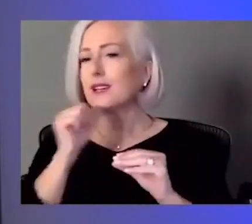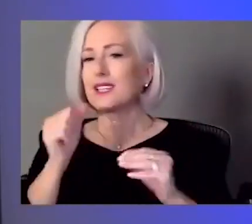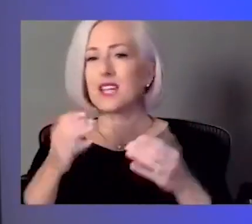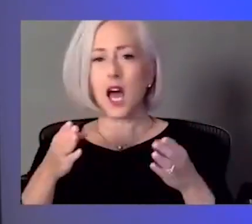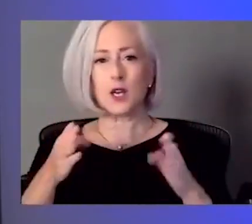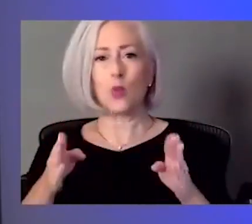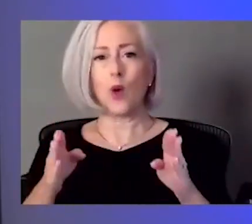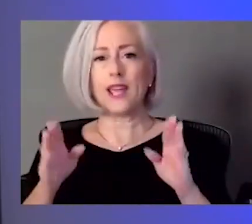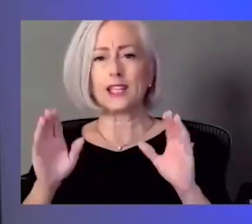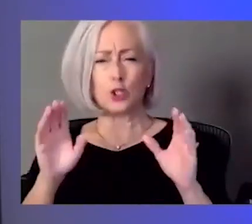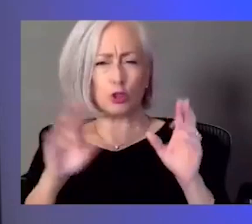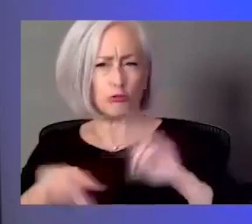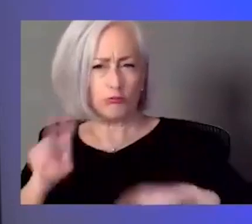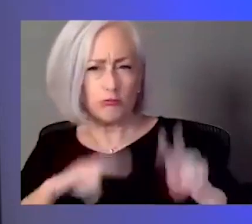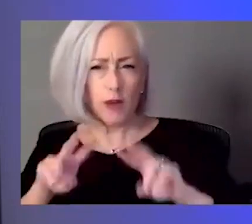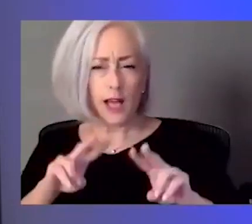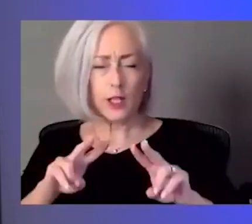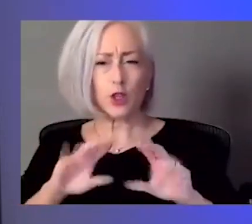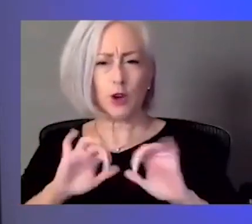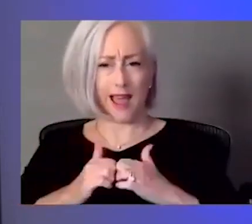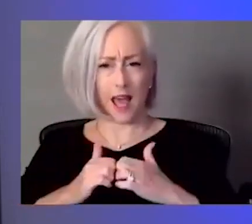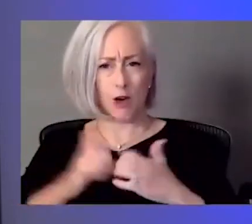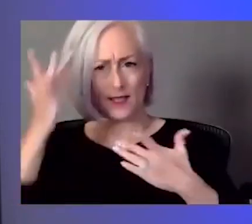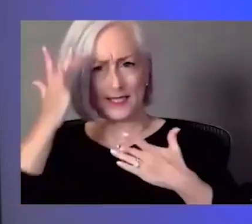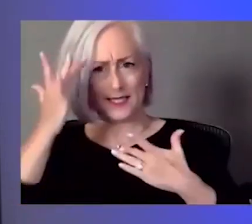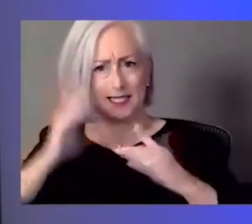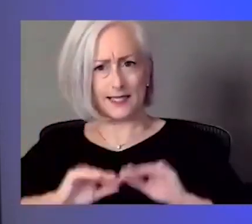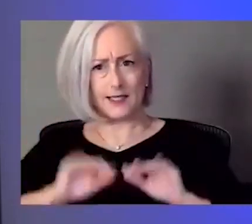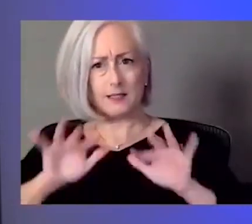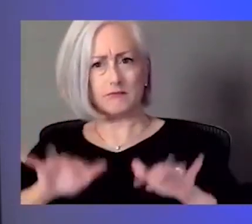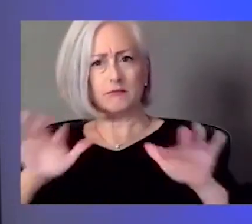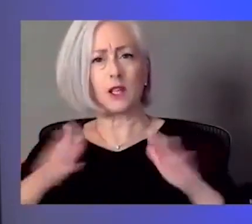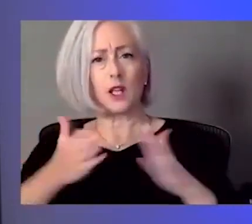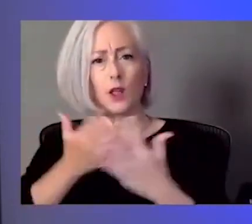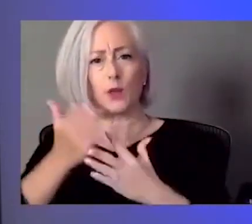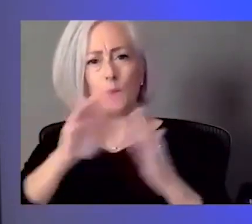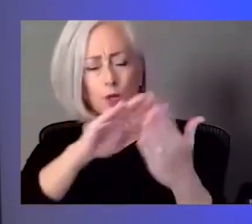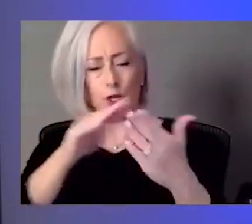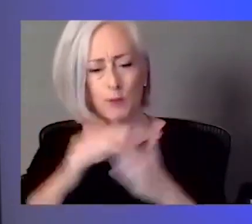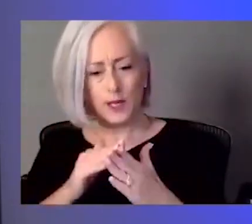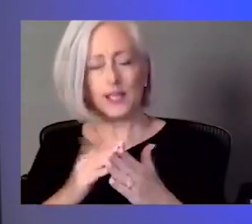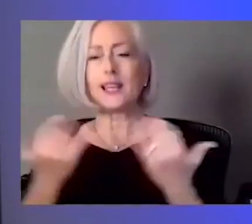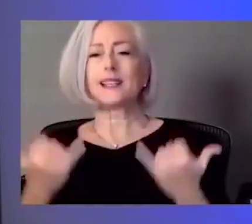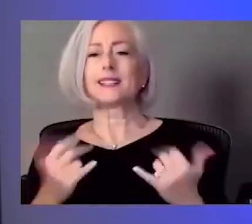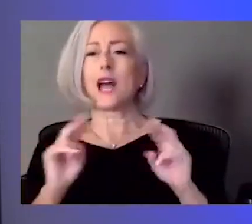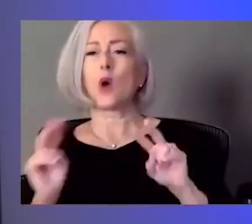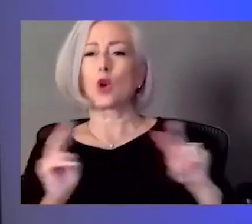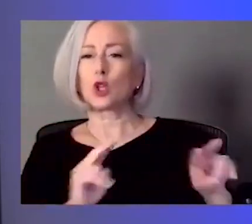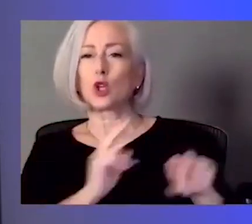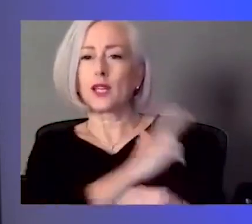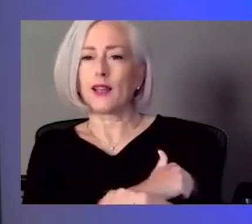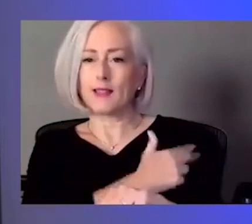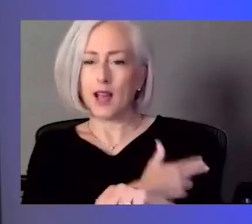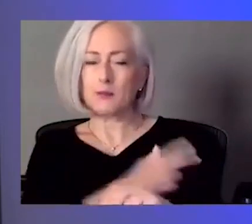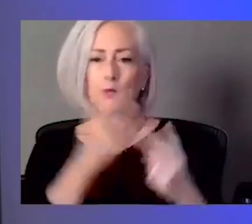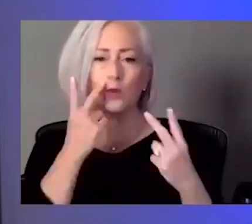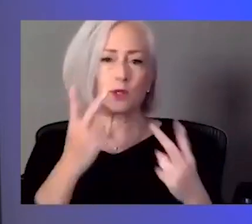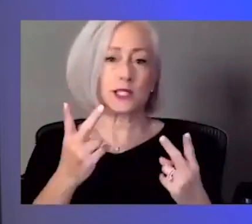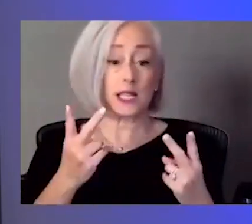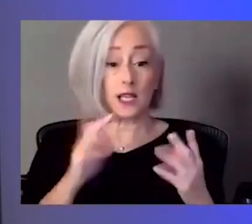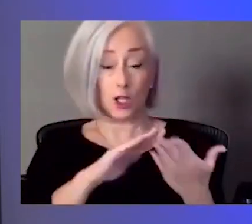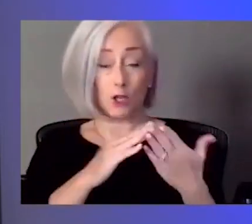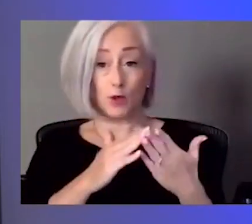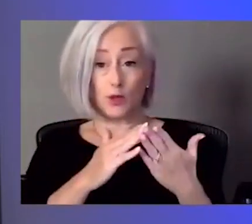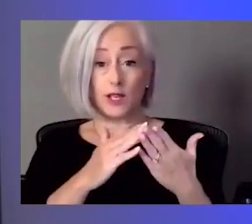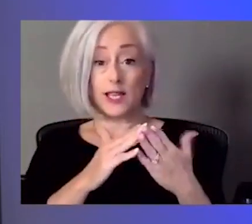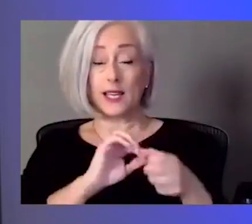And so we're really looking now for those increases in hospitalizations to suggest that community transmission still exists. Just like within our organization, we